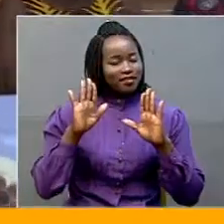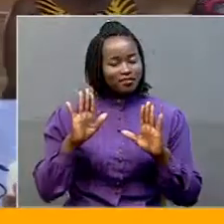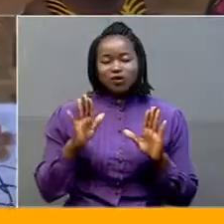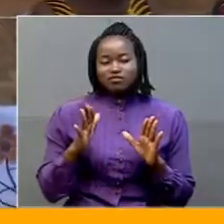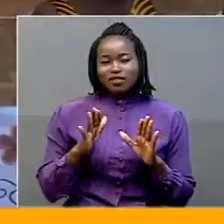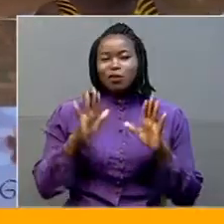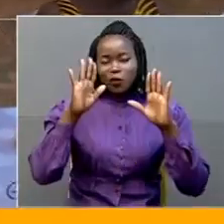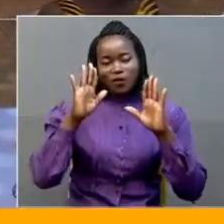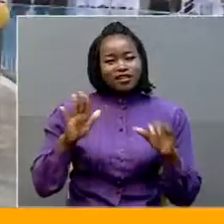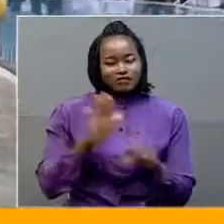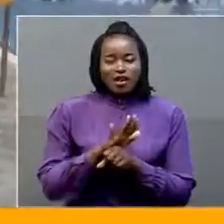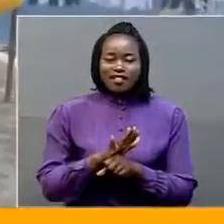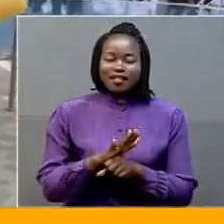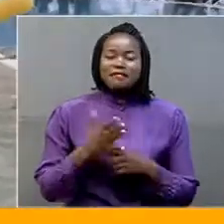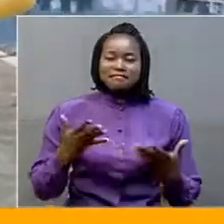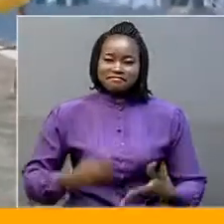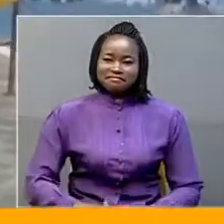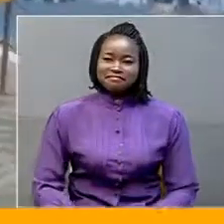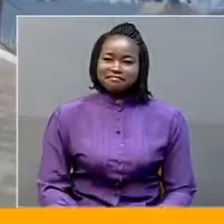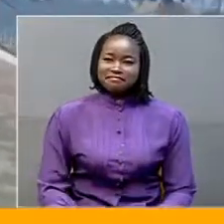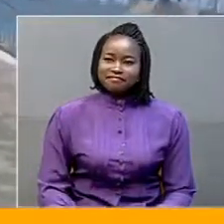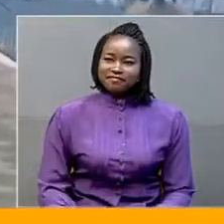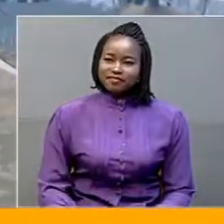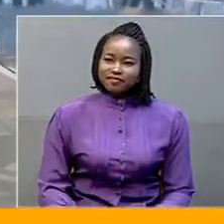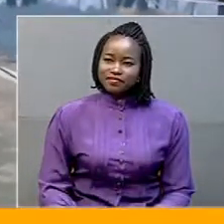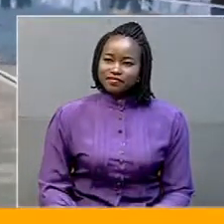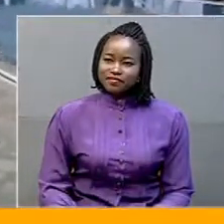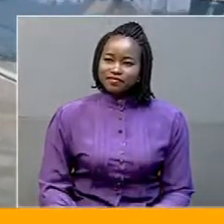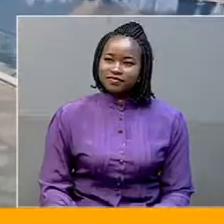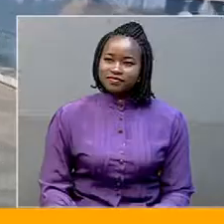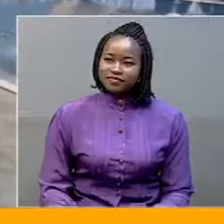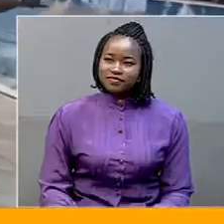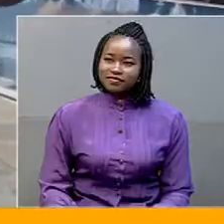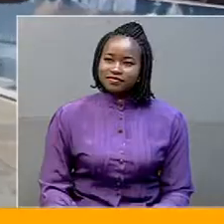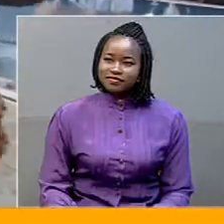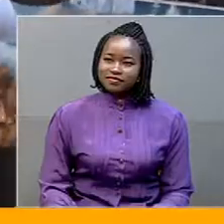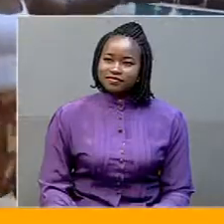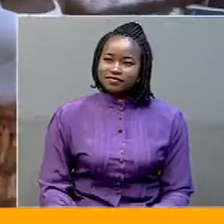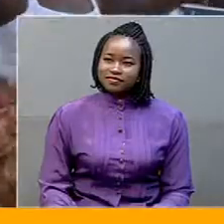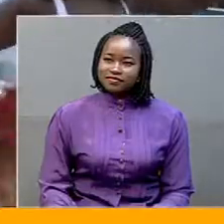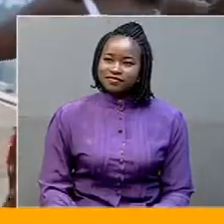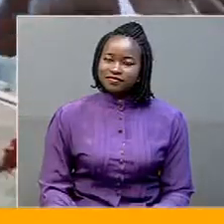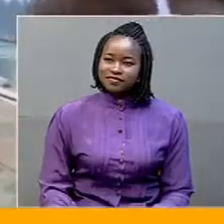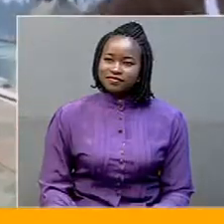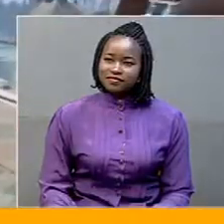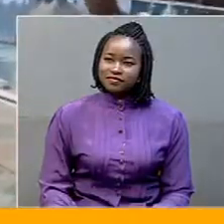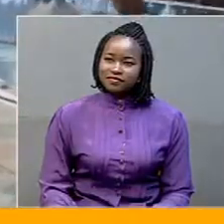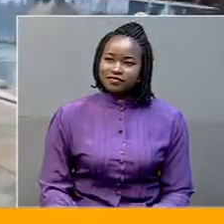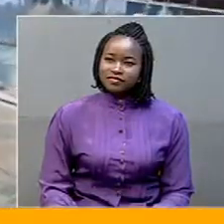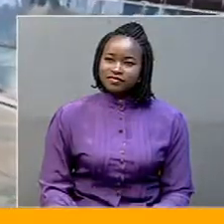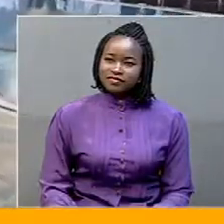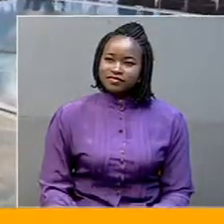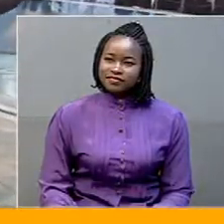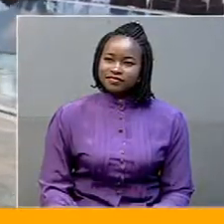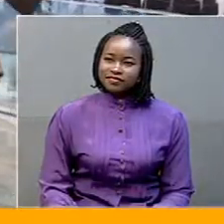you very much. The Prime Minister, Dr. Hakan Arugunda has said the image and reputation of the